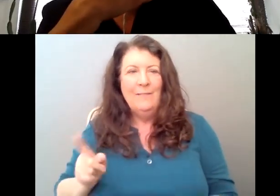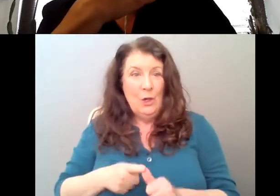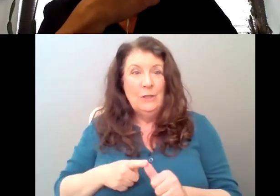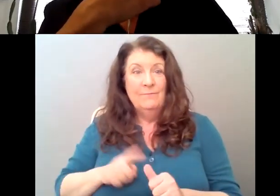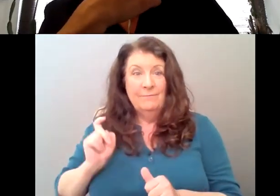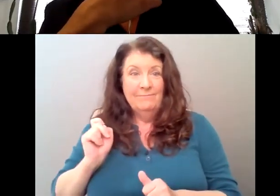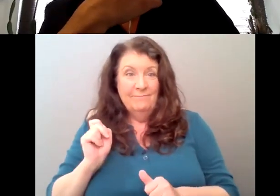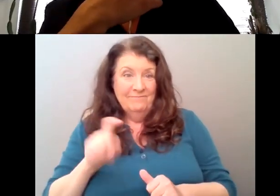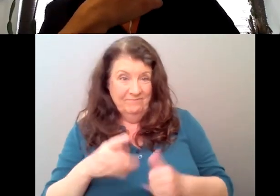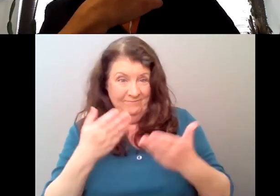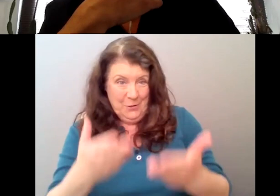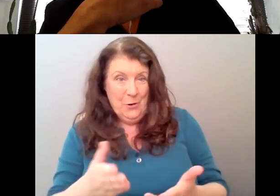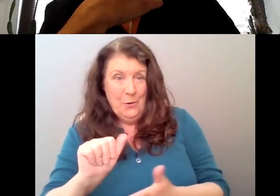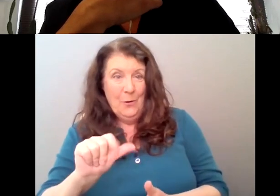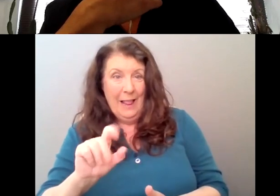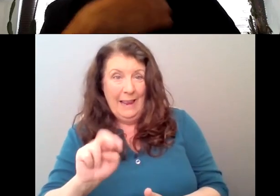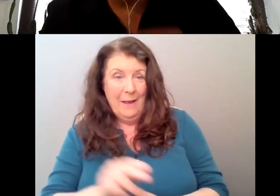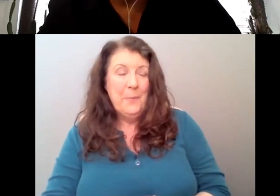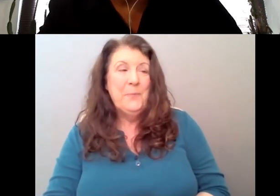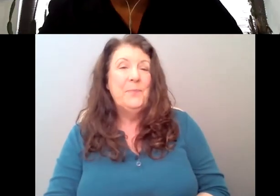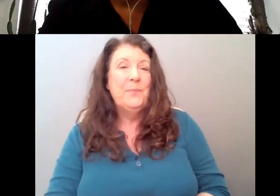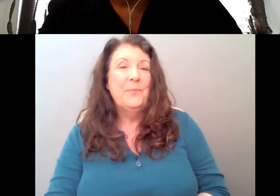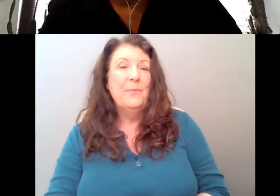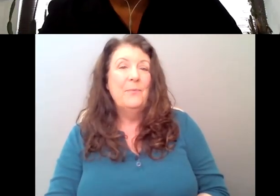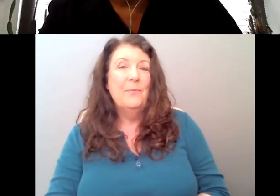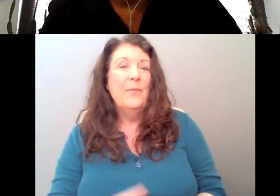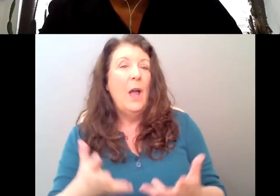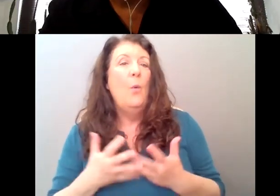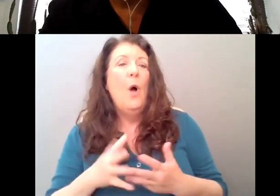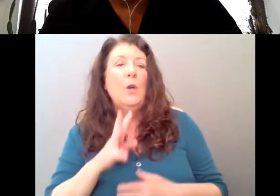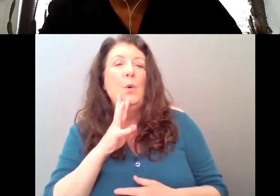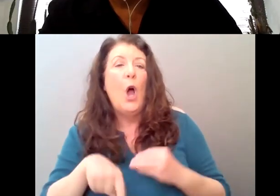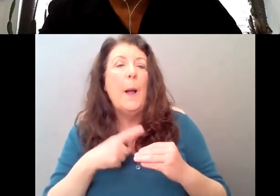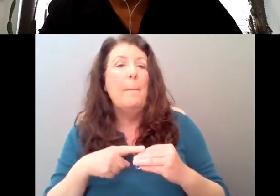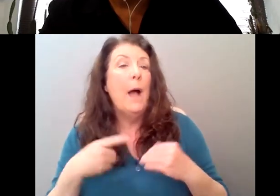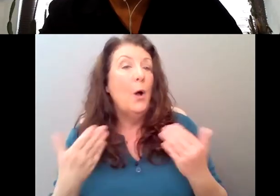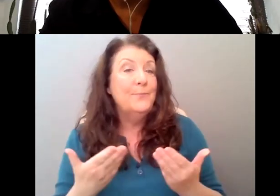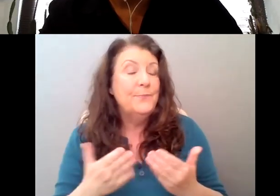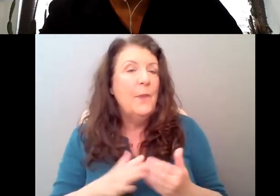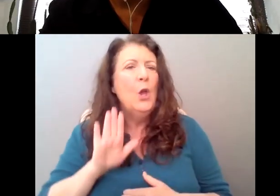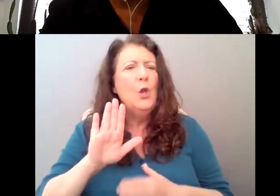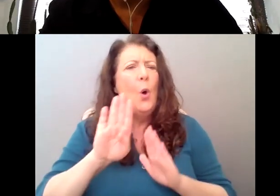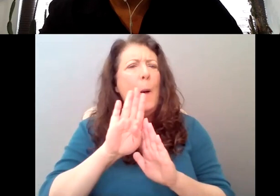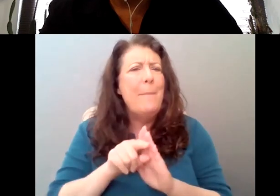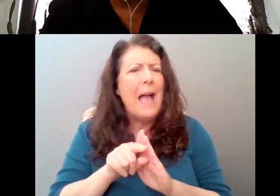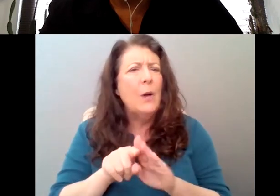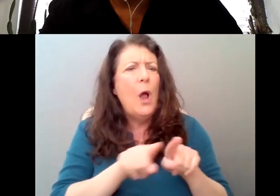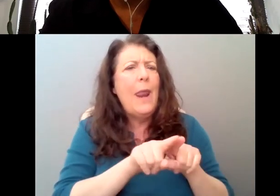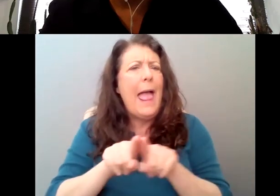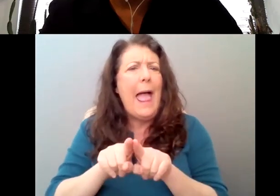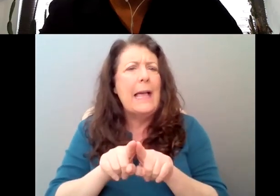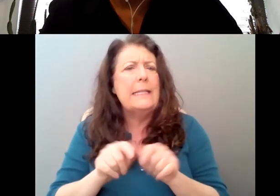and just kind of get us started here. I want to talk about your background as a playwright,